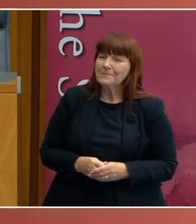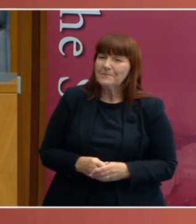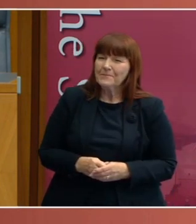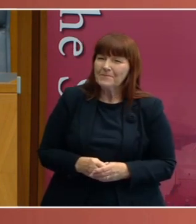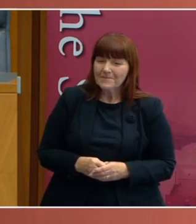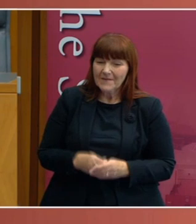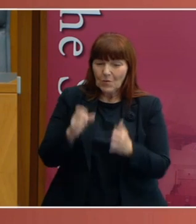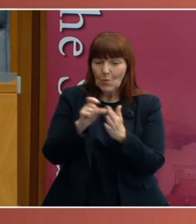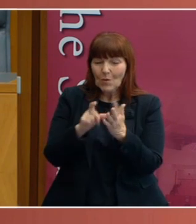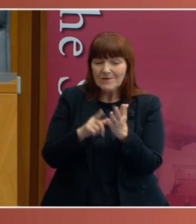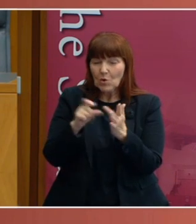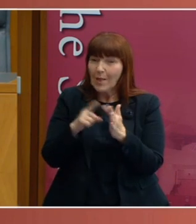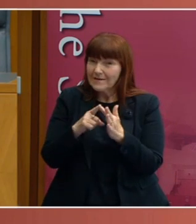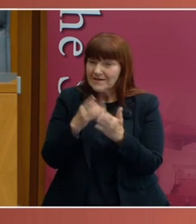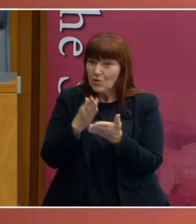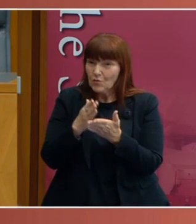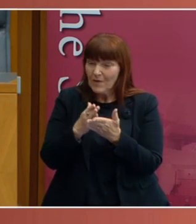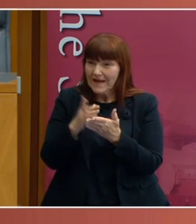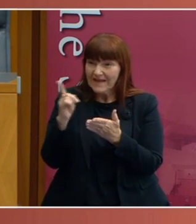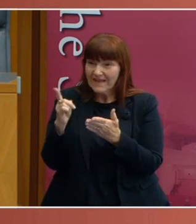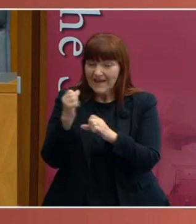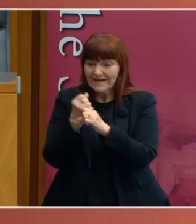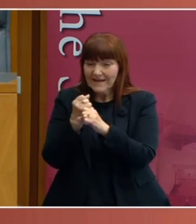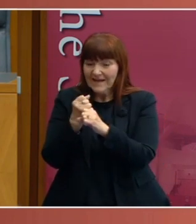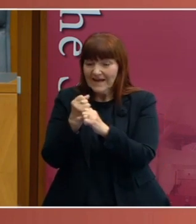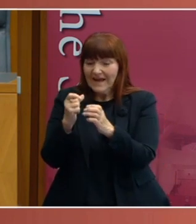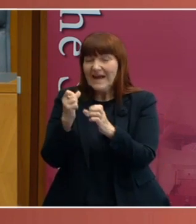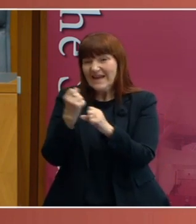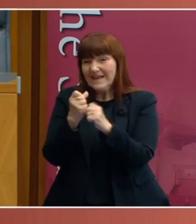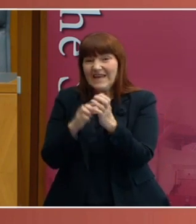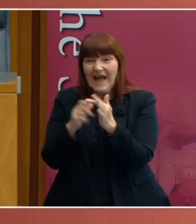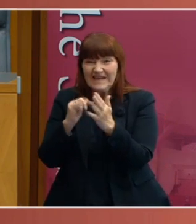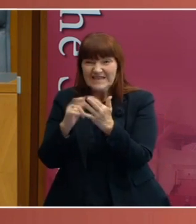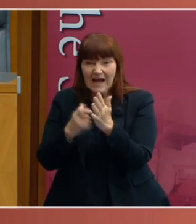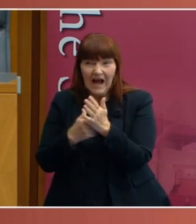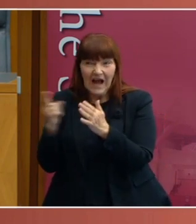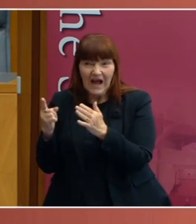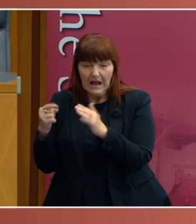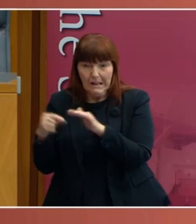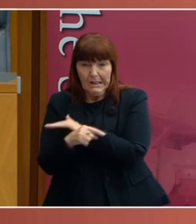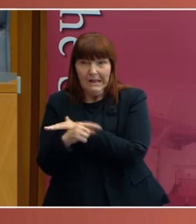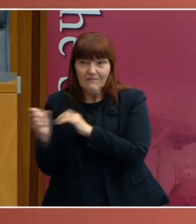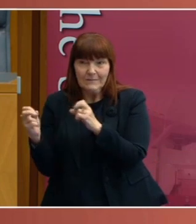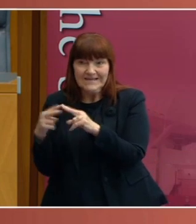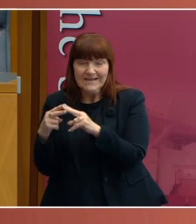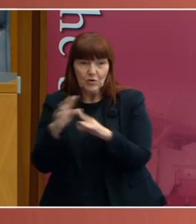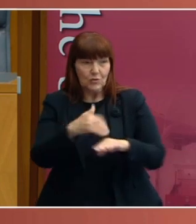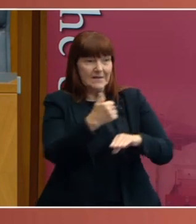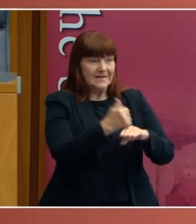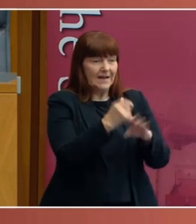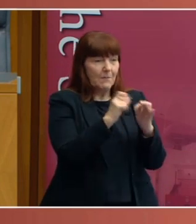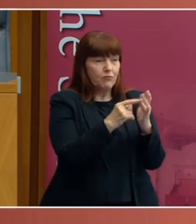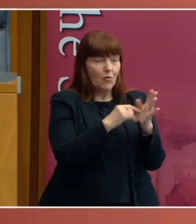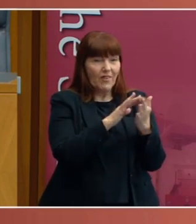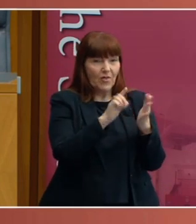was Dulcie instead the gangland figure fleeing her crimes in Sydney to run a brothel in Perth, and then getting the